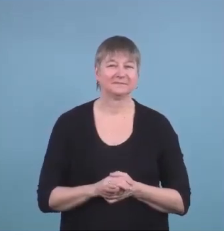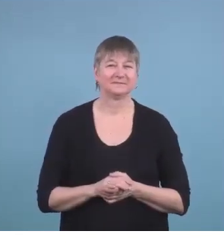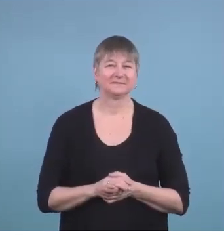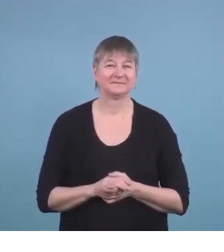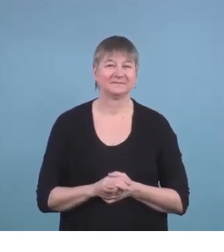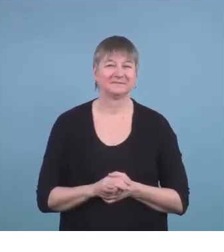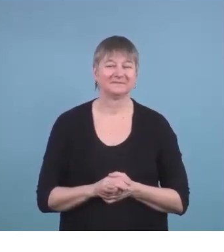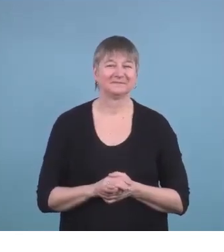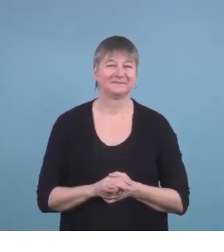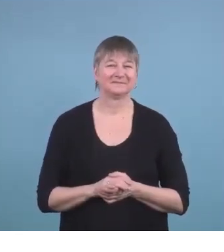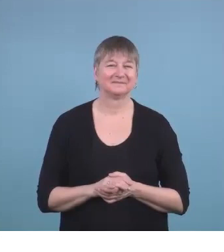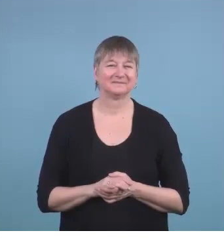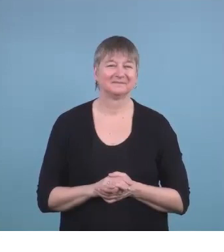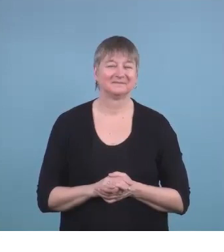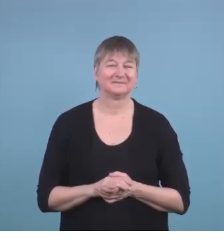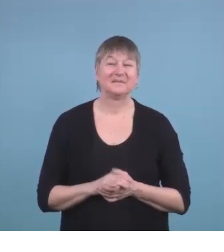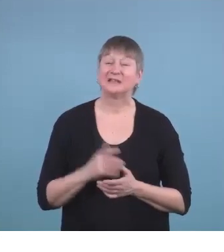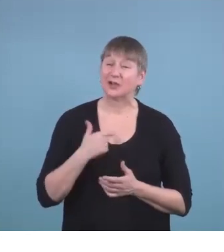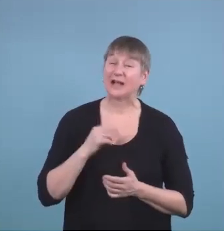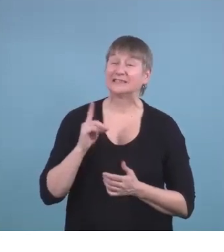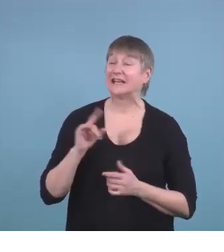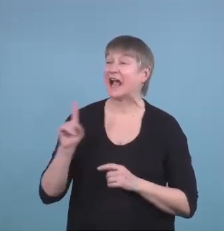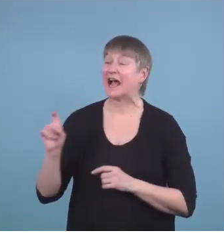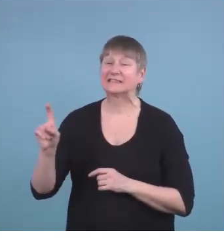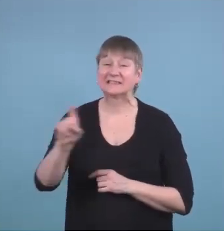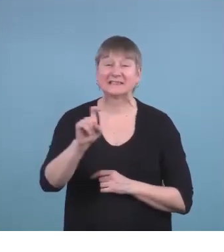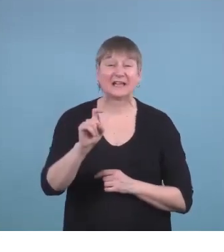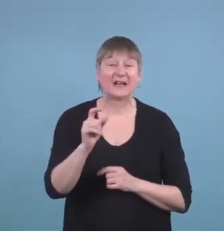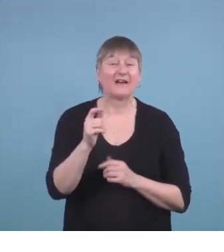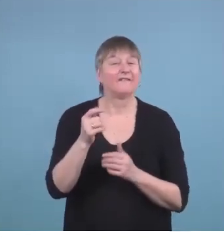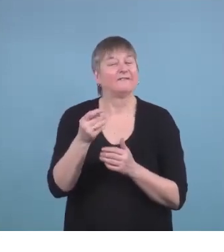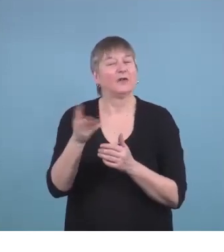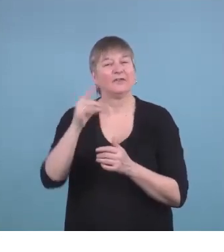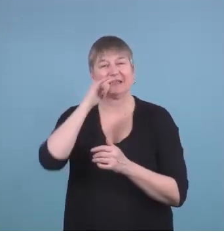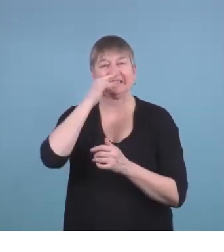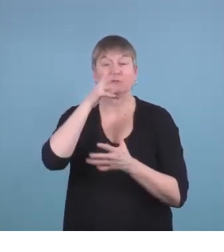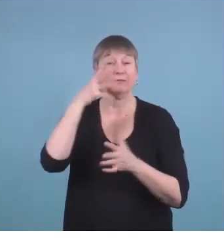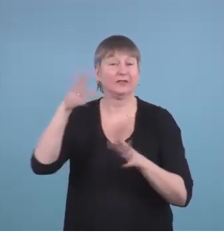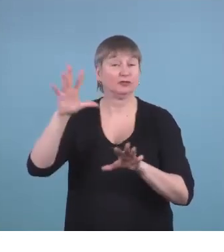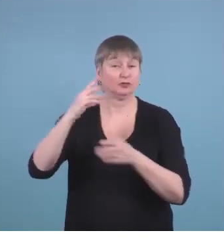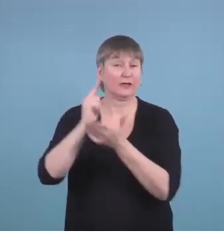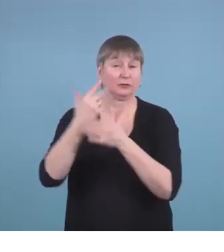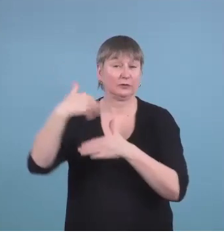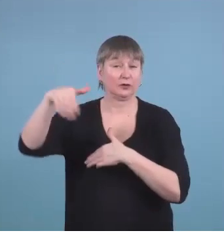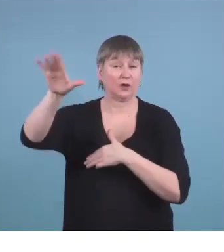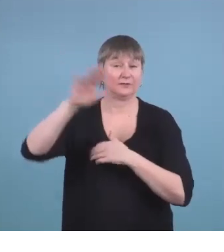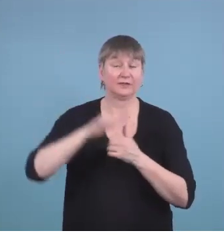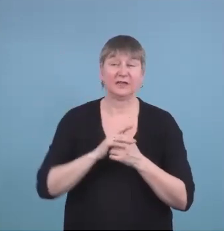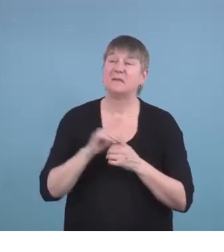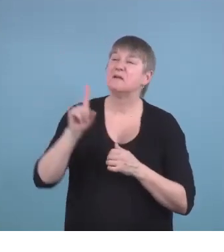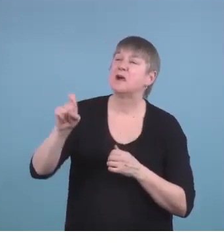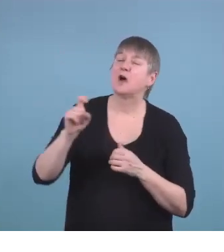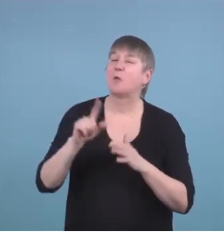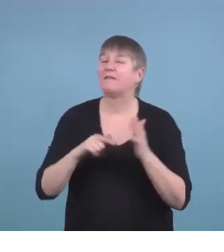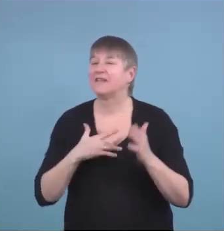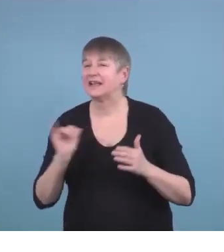so I asked a couple of our kids who have left us about what it was like to leave us